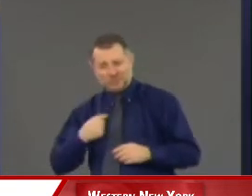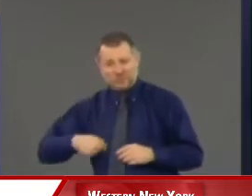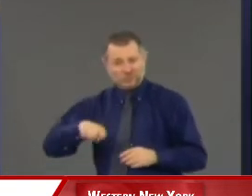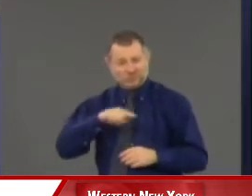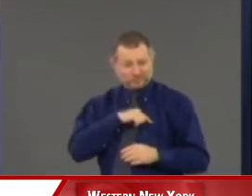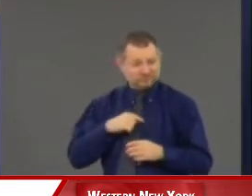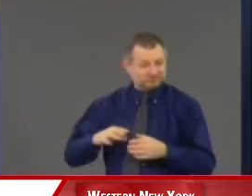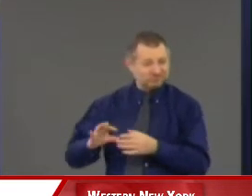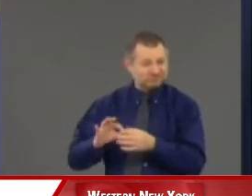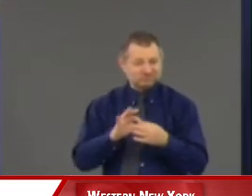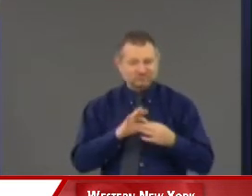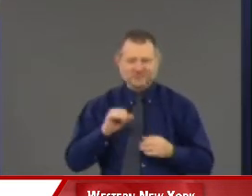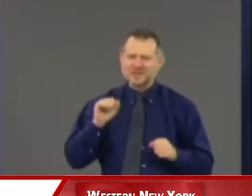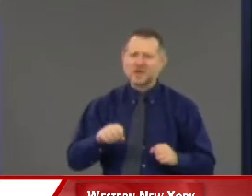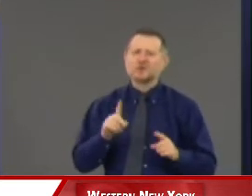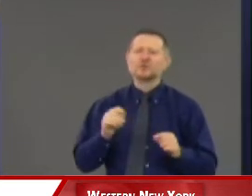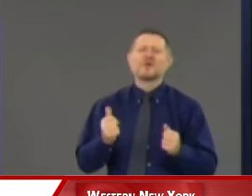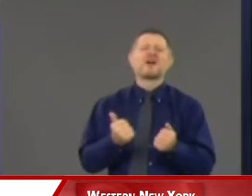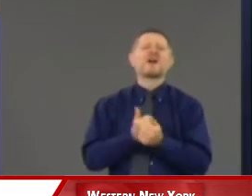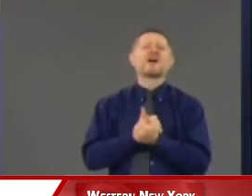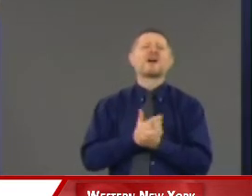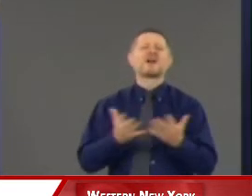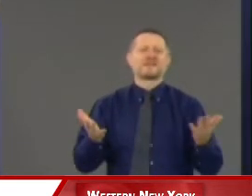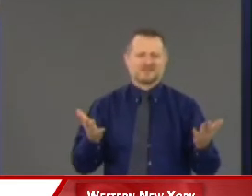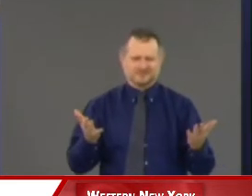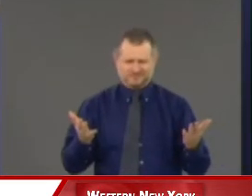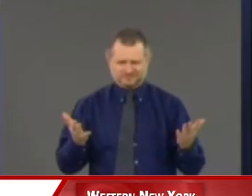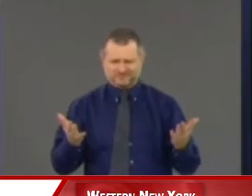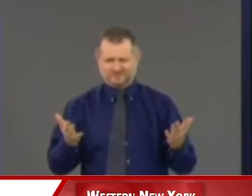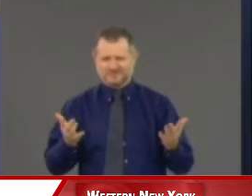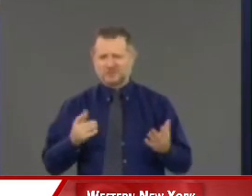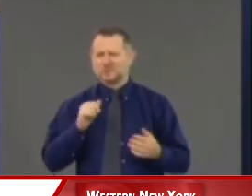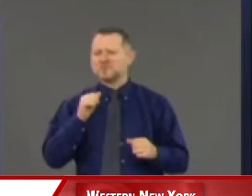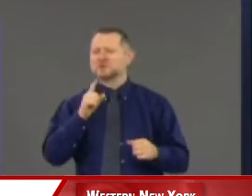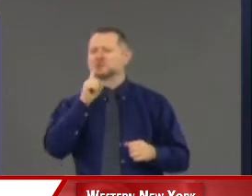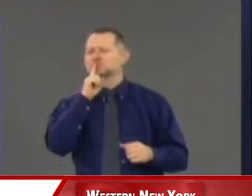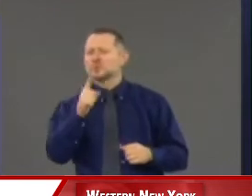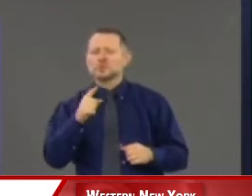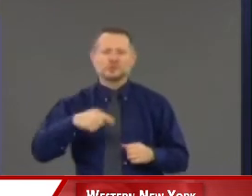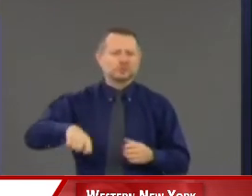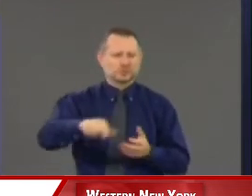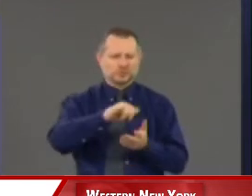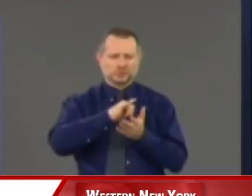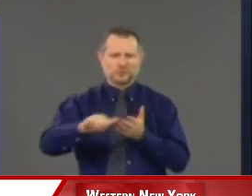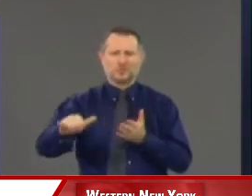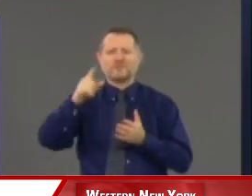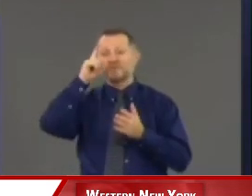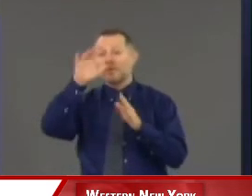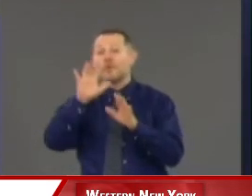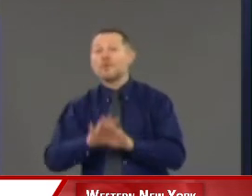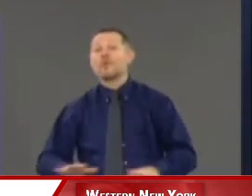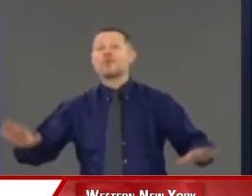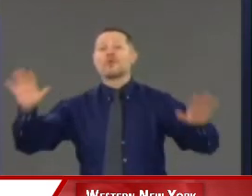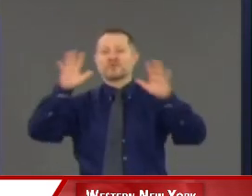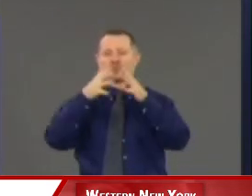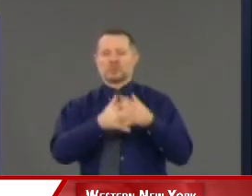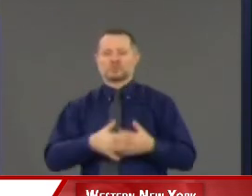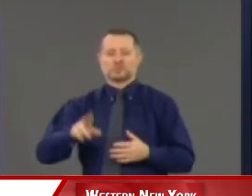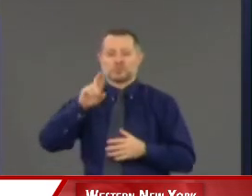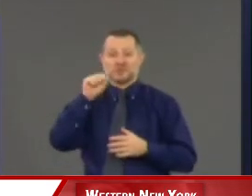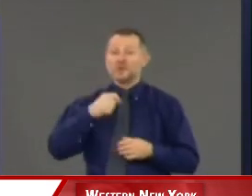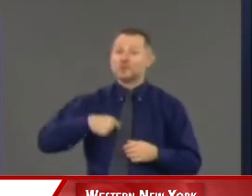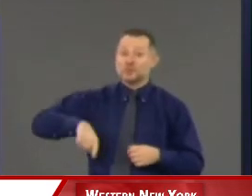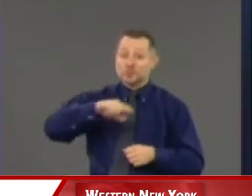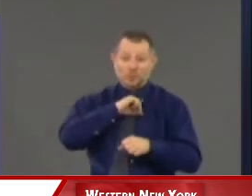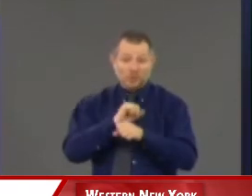And it's true. It's true for a state. It's true for a nation. When you come together and you have one agenda,